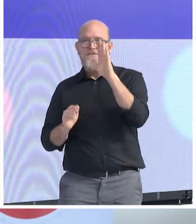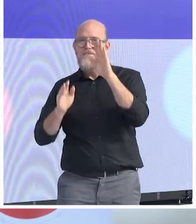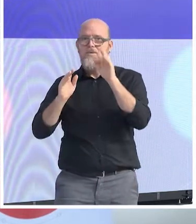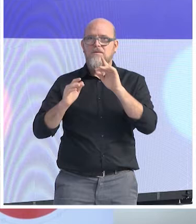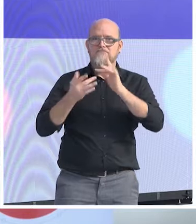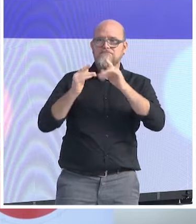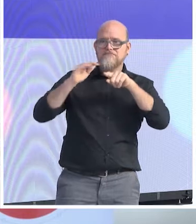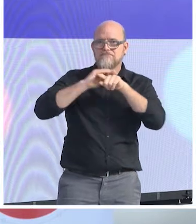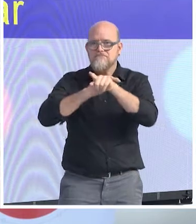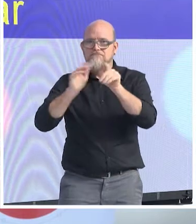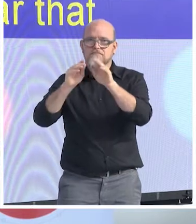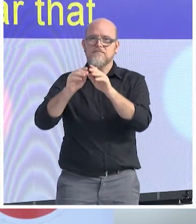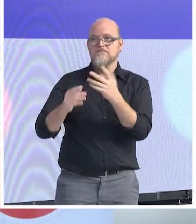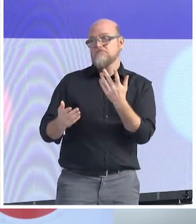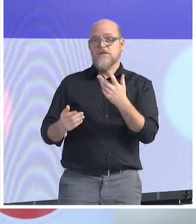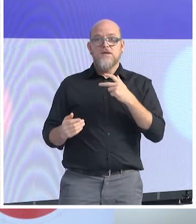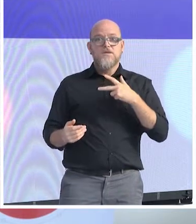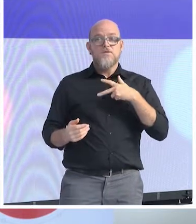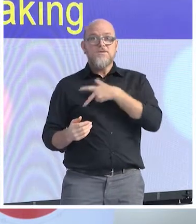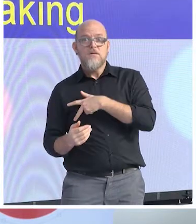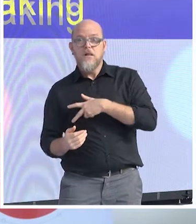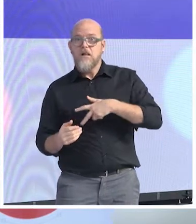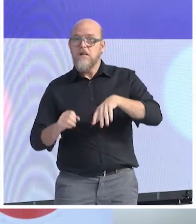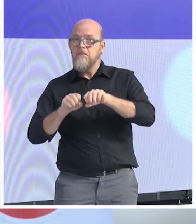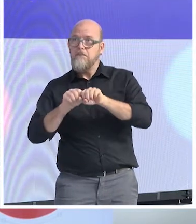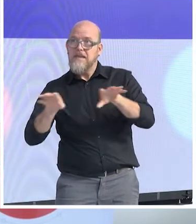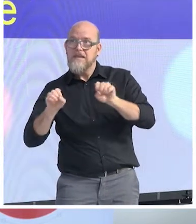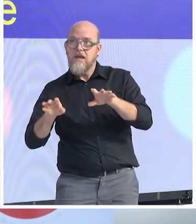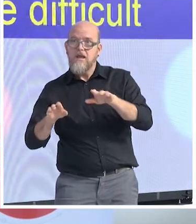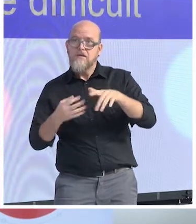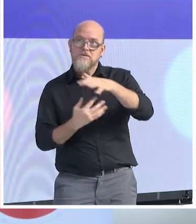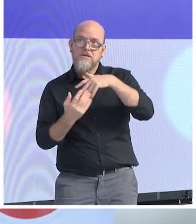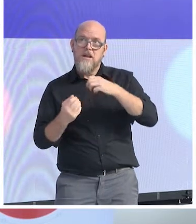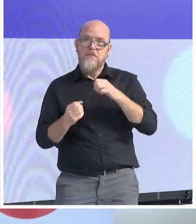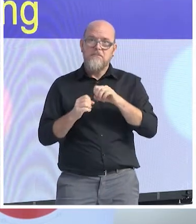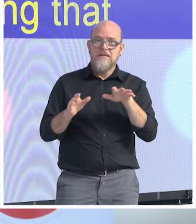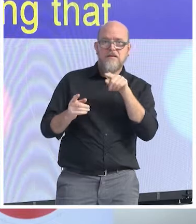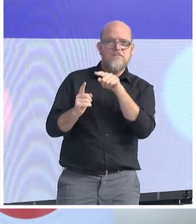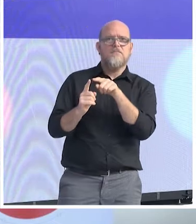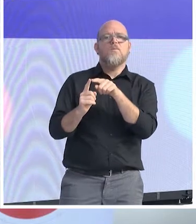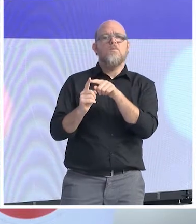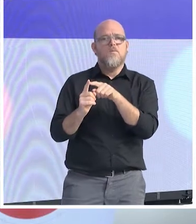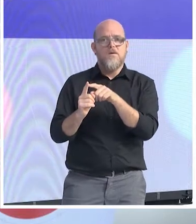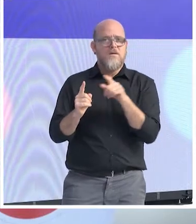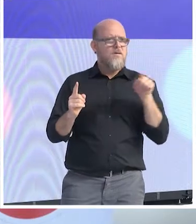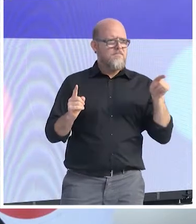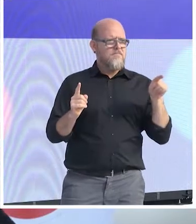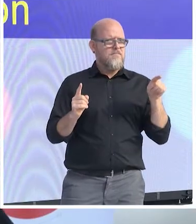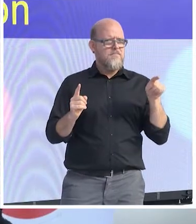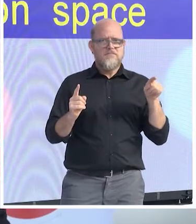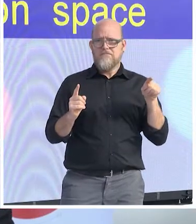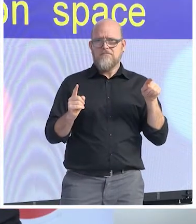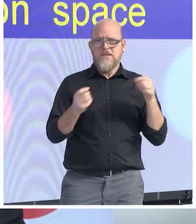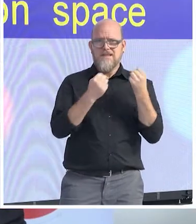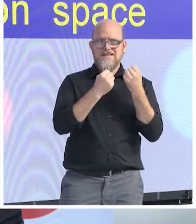media is making democracy much more difficult to function is something that is coming as a common space. And then we came